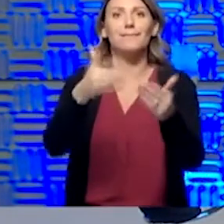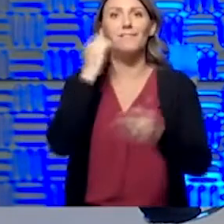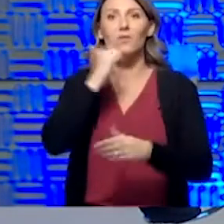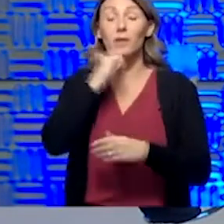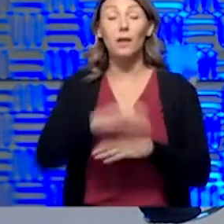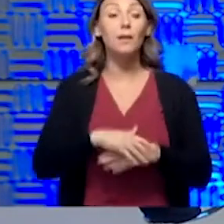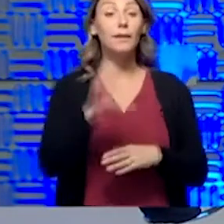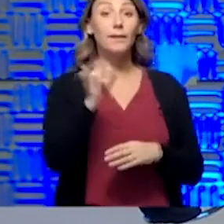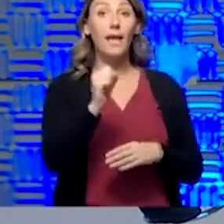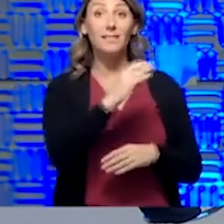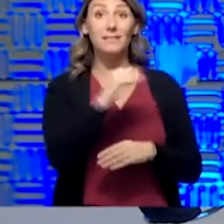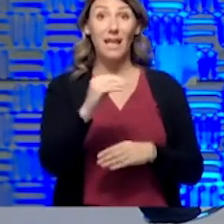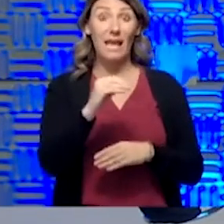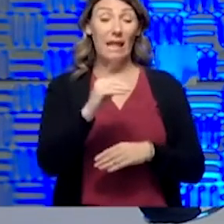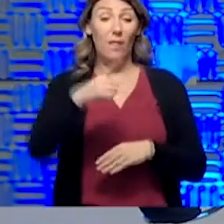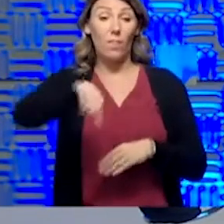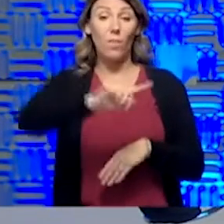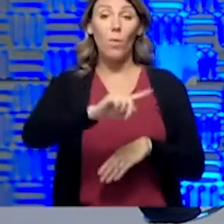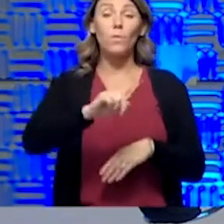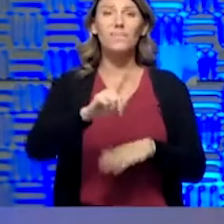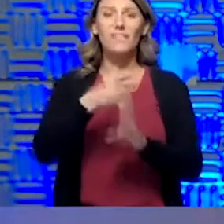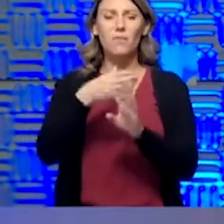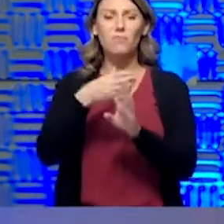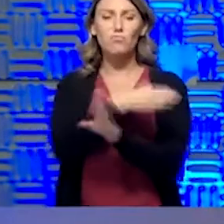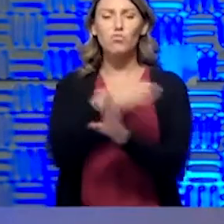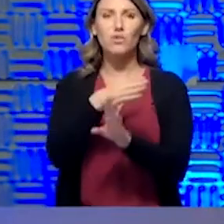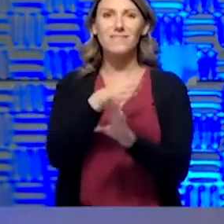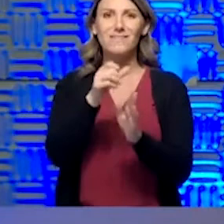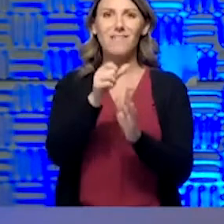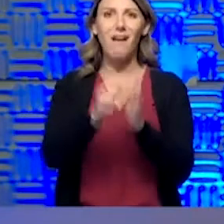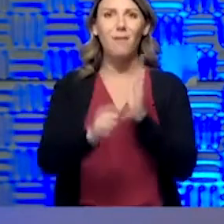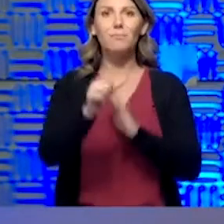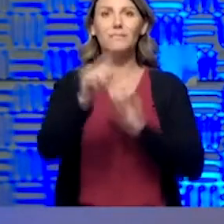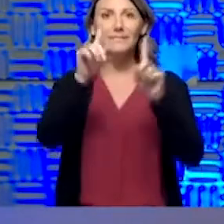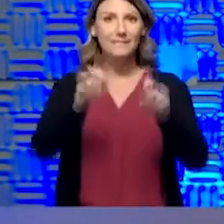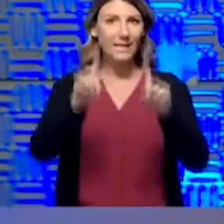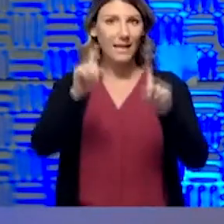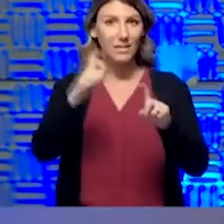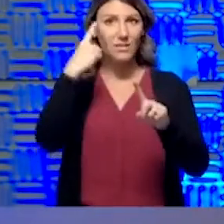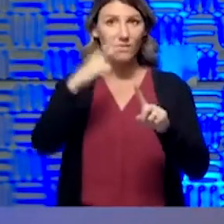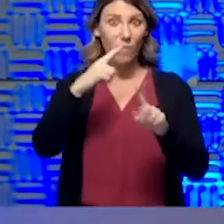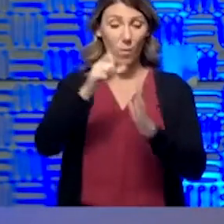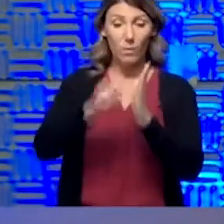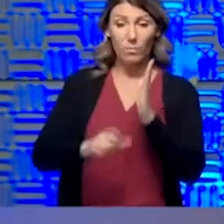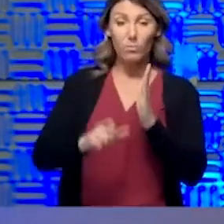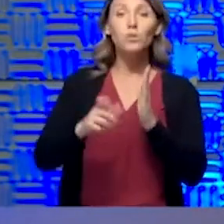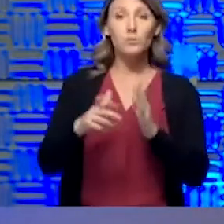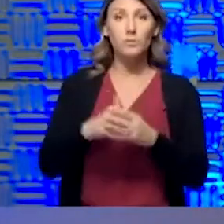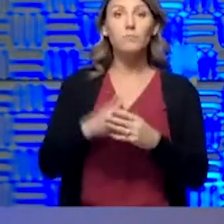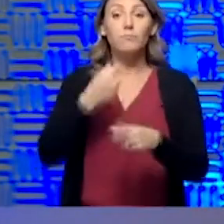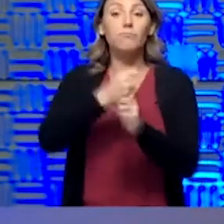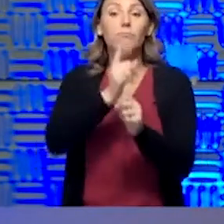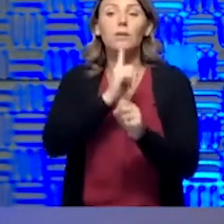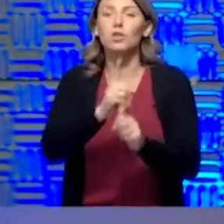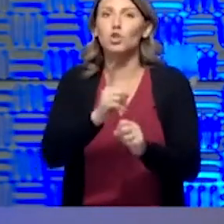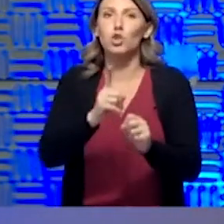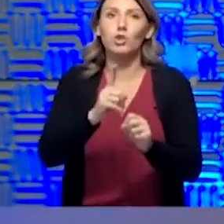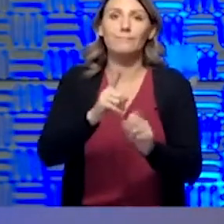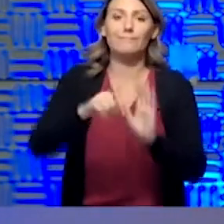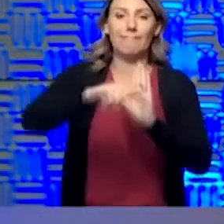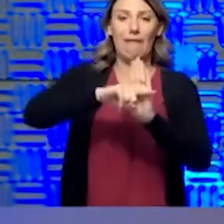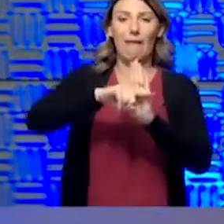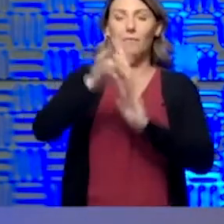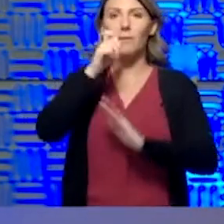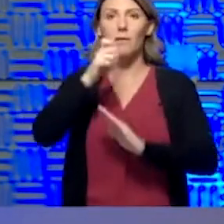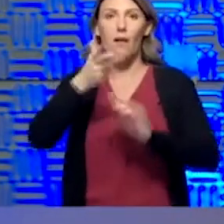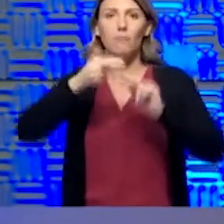we're able to do those perioperative, those pre-op testing for you if you're going to have a procedure to make sure that you don't have it so that you don't